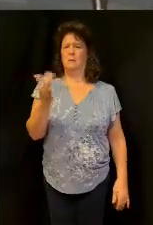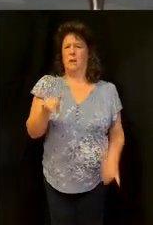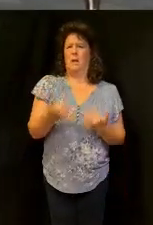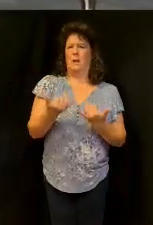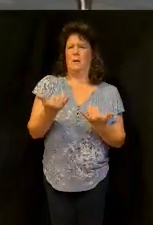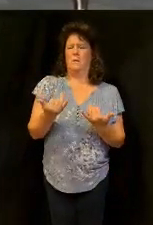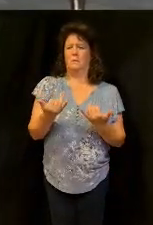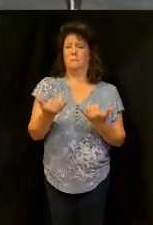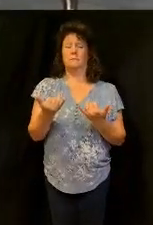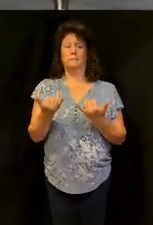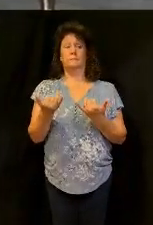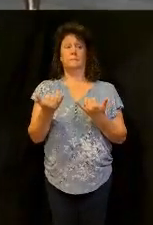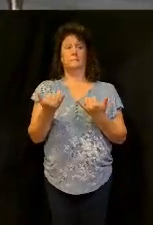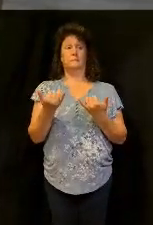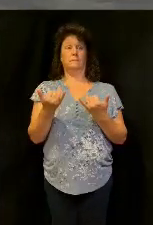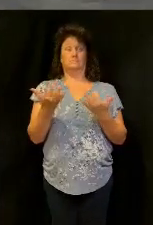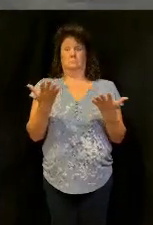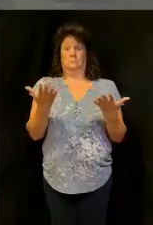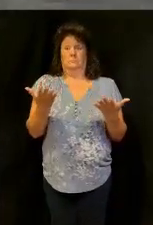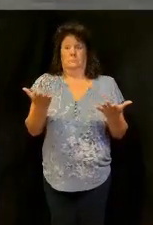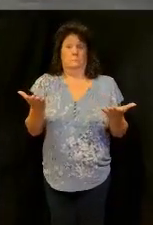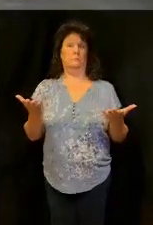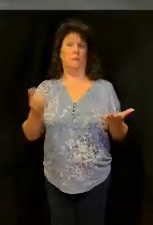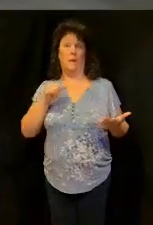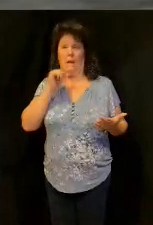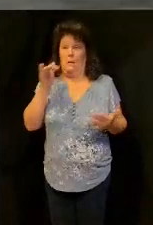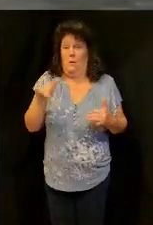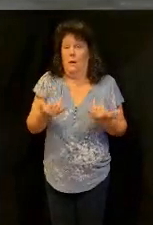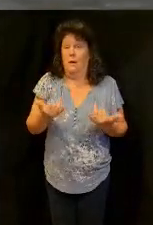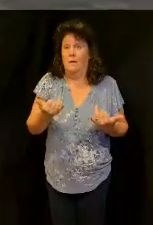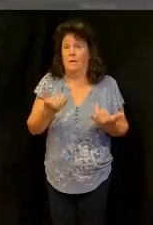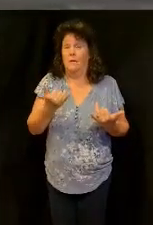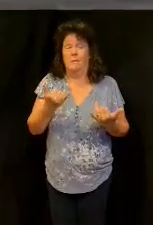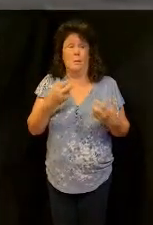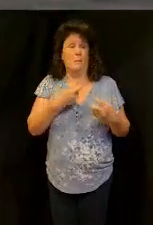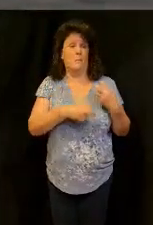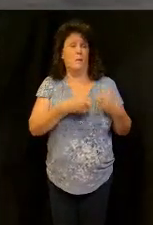I said, we've never just had, I mean, we've never had the issues.